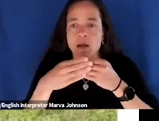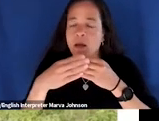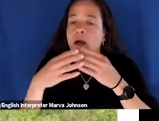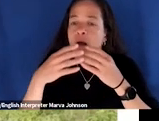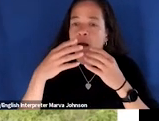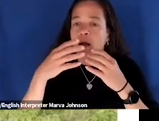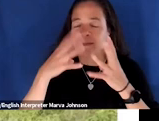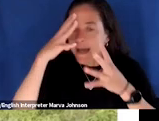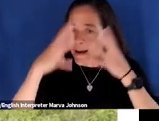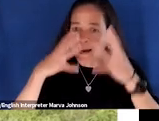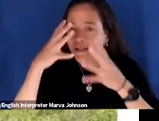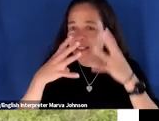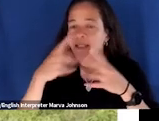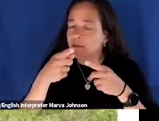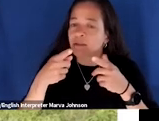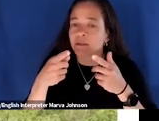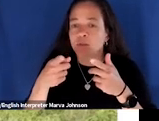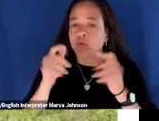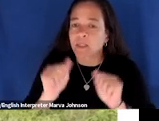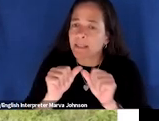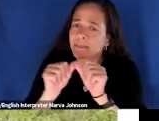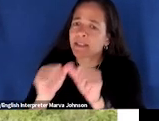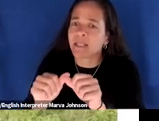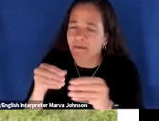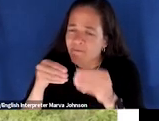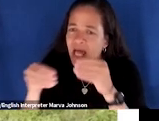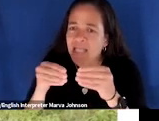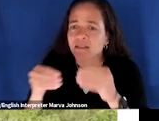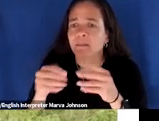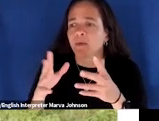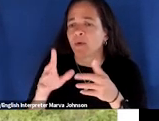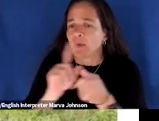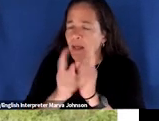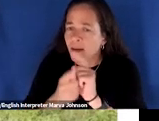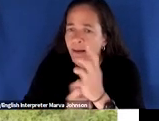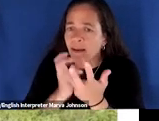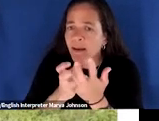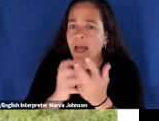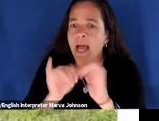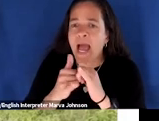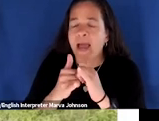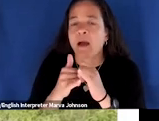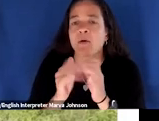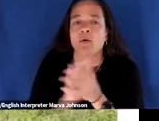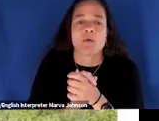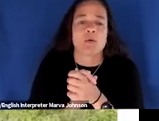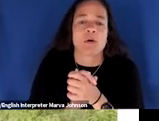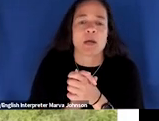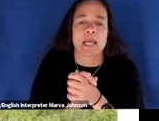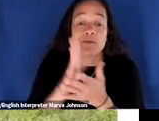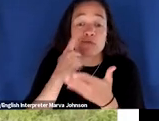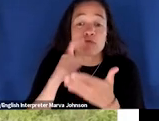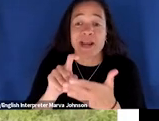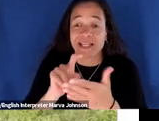open to responses ways to adopt climate action and recognizing that not all